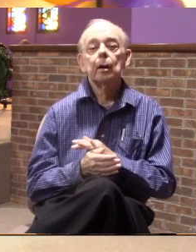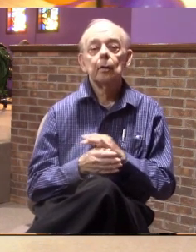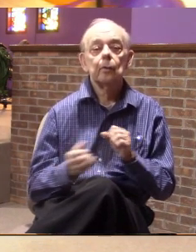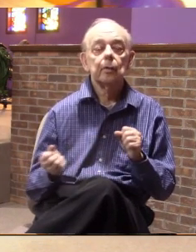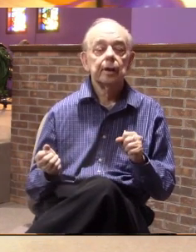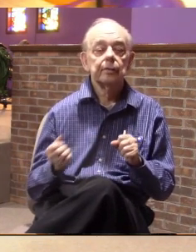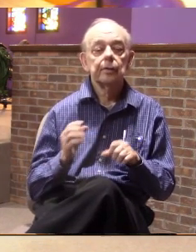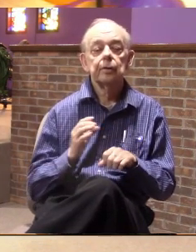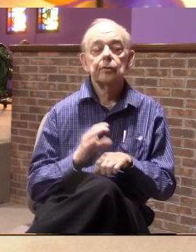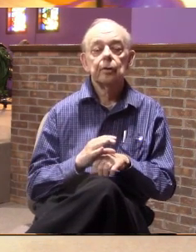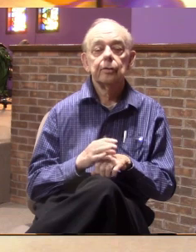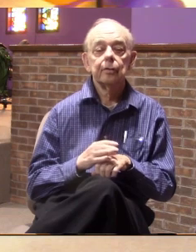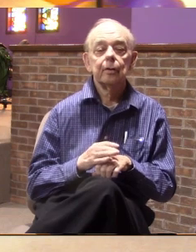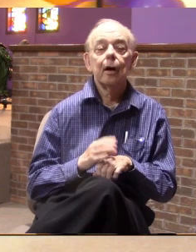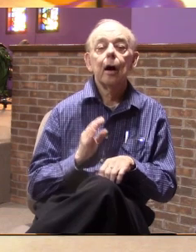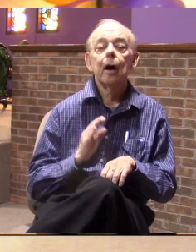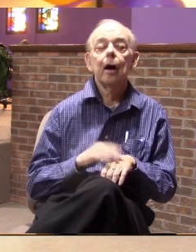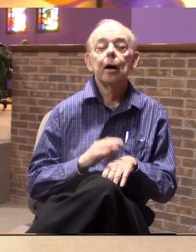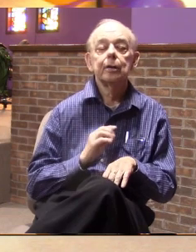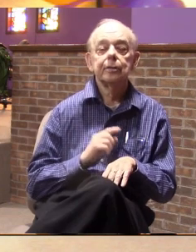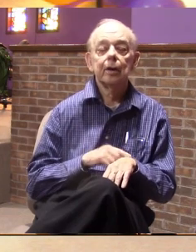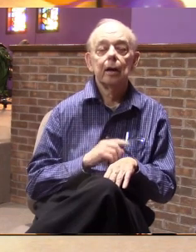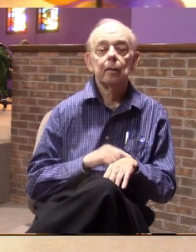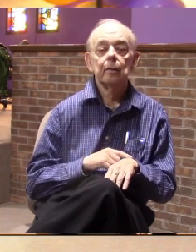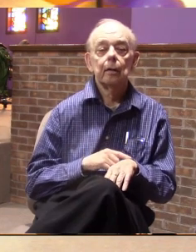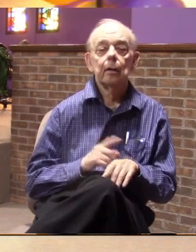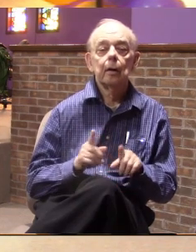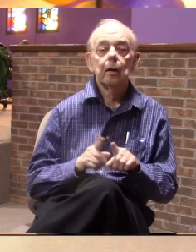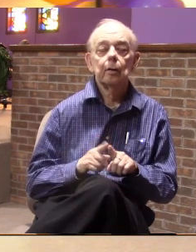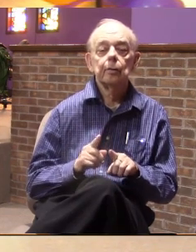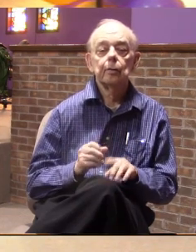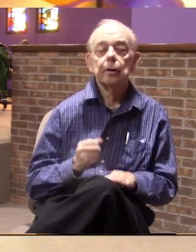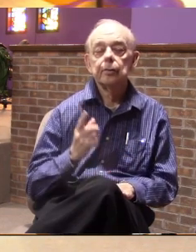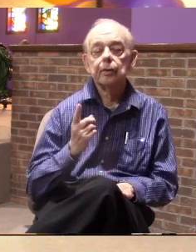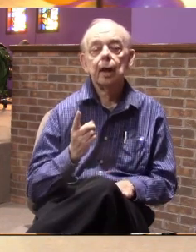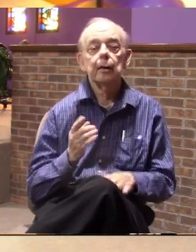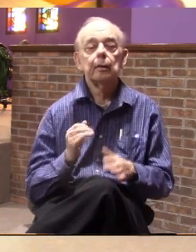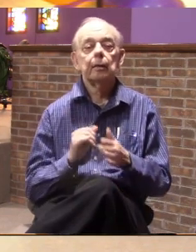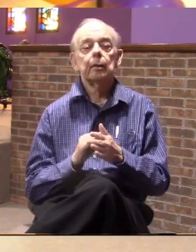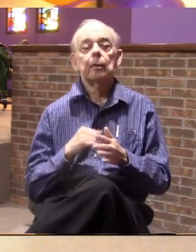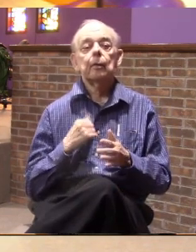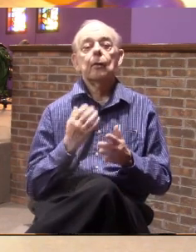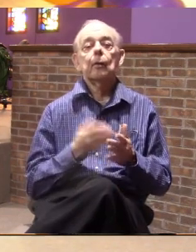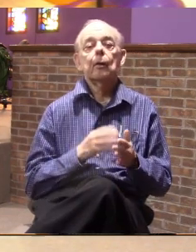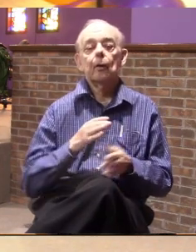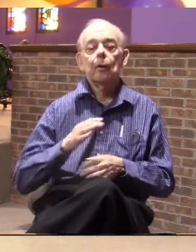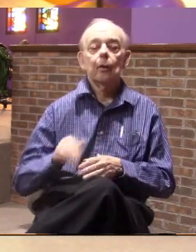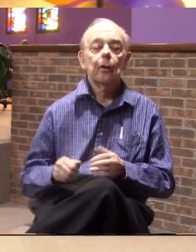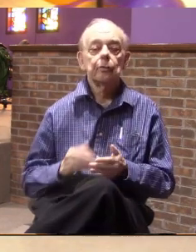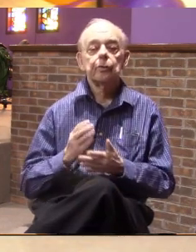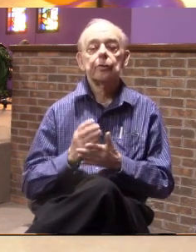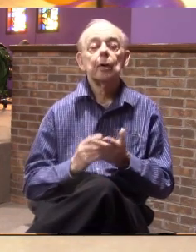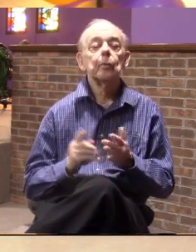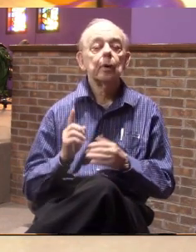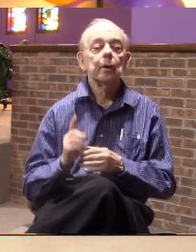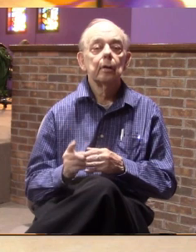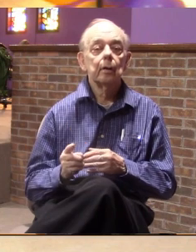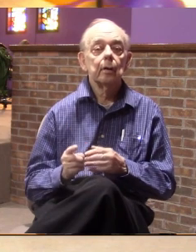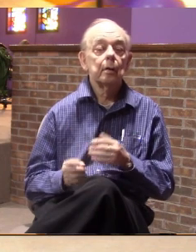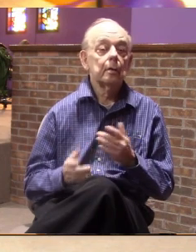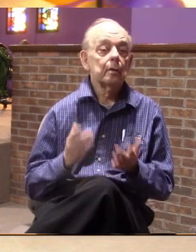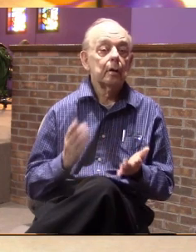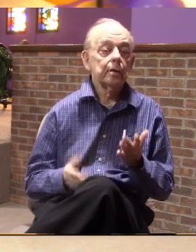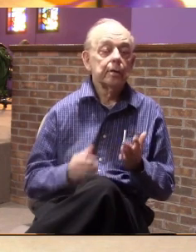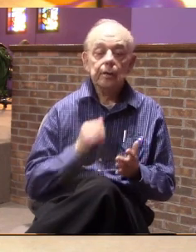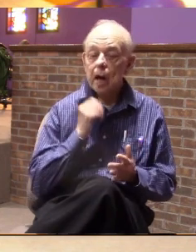on time. But what we also want to understand is that we want to introduce you to someone that maybe